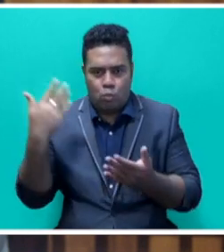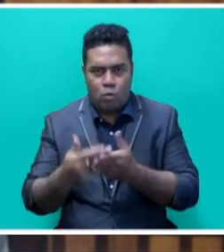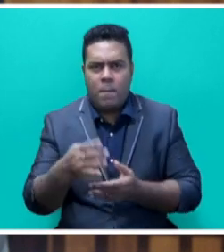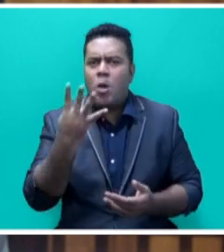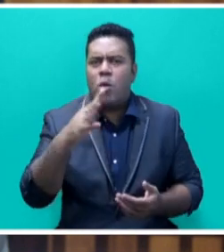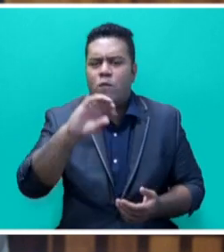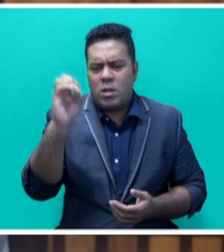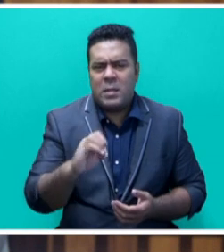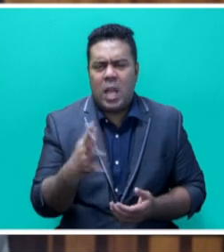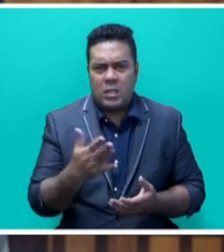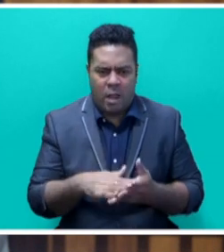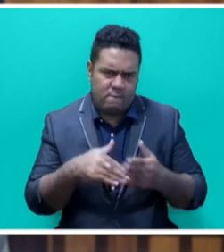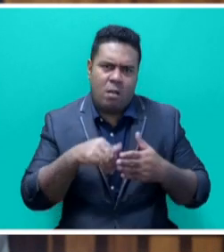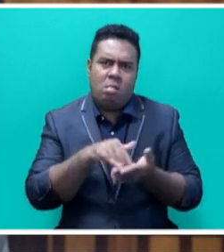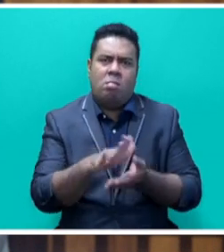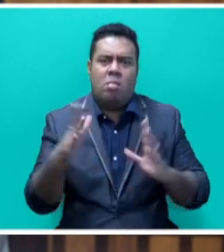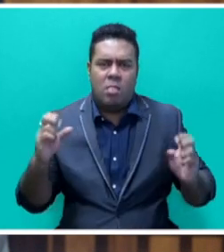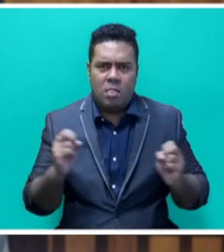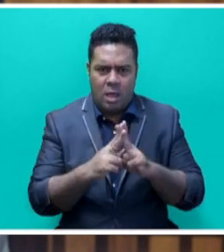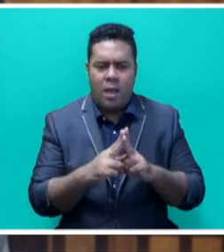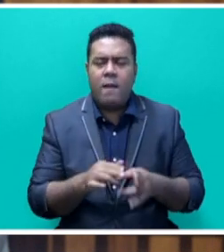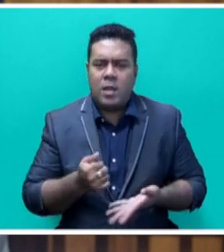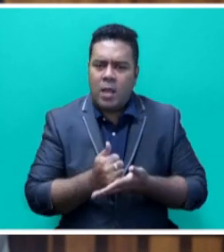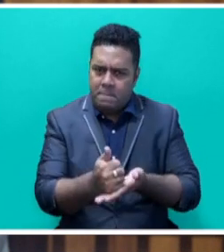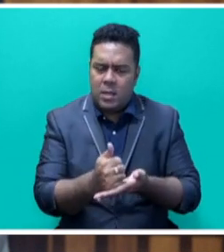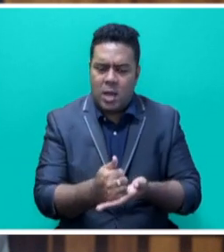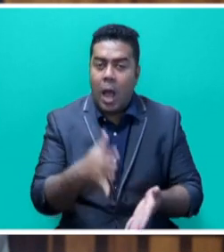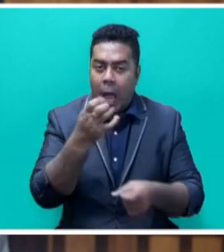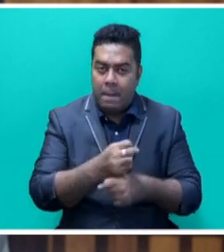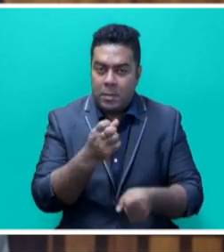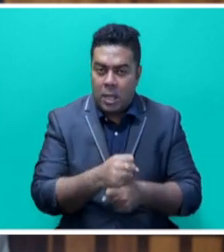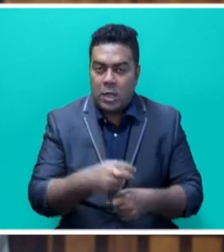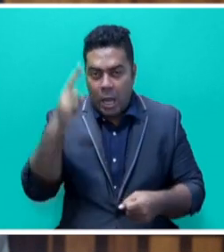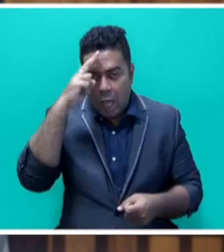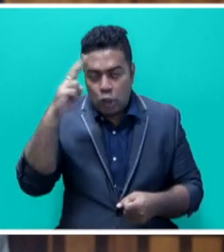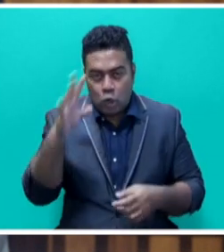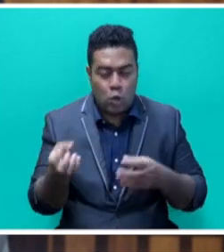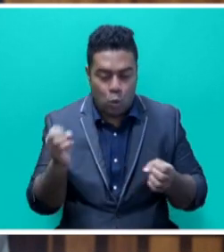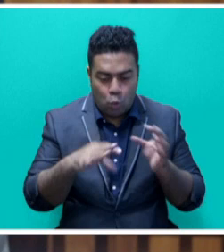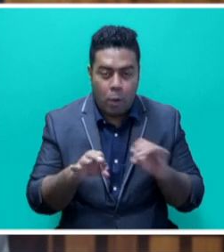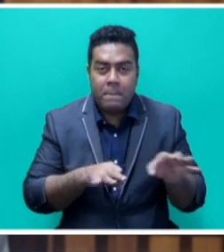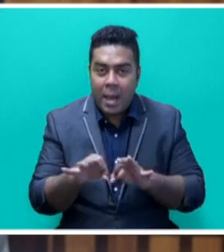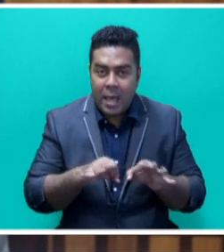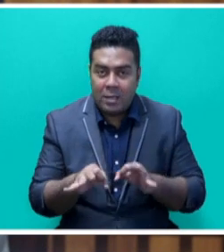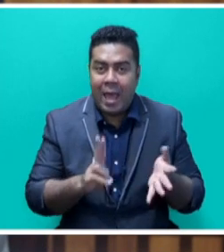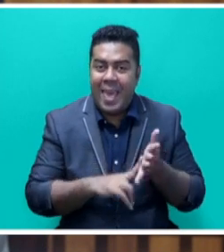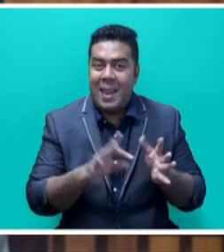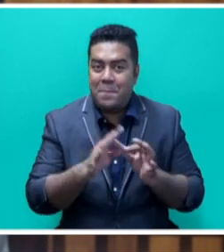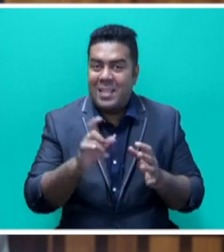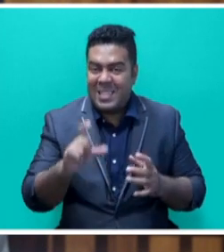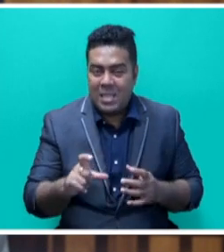that ratified the Paris Agreement have actually submitted updated nationally determined contributions, or NDCs,